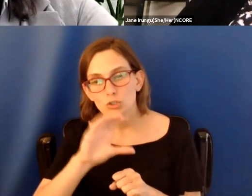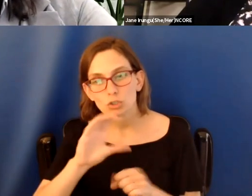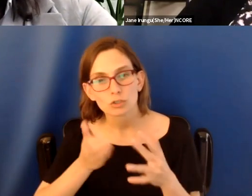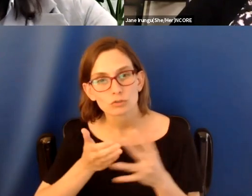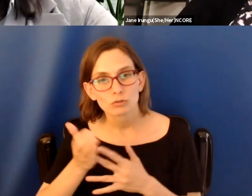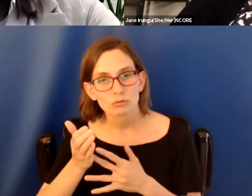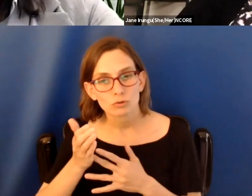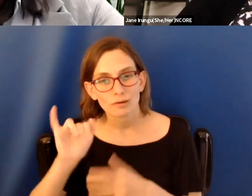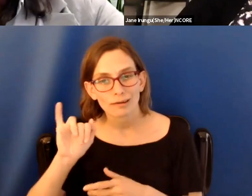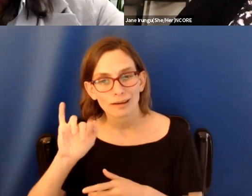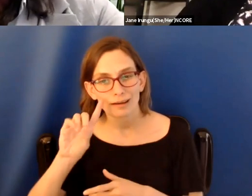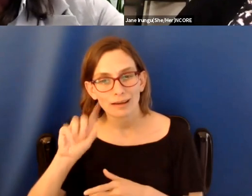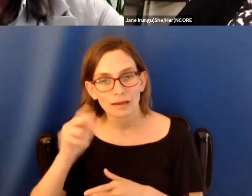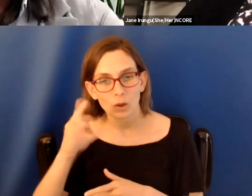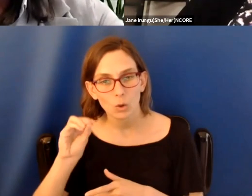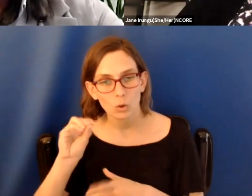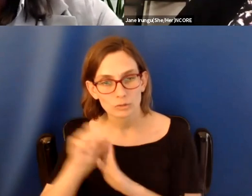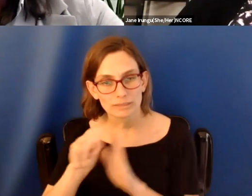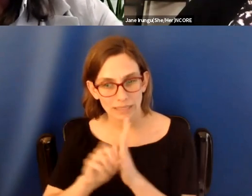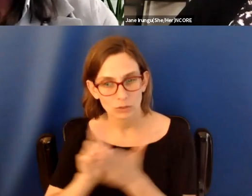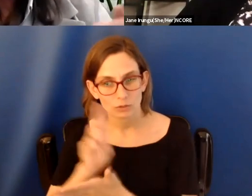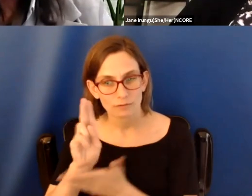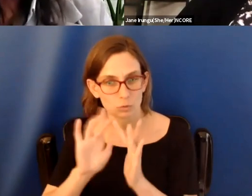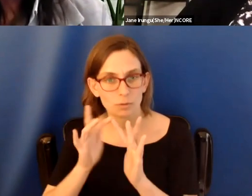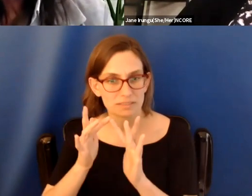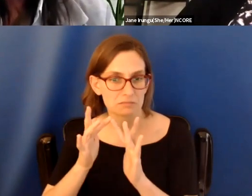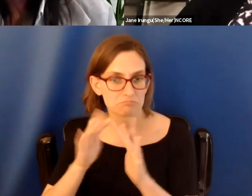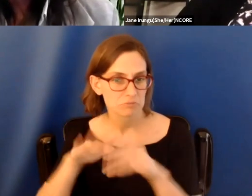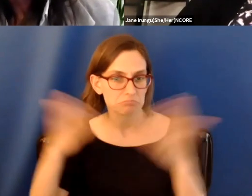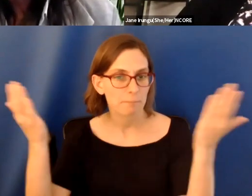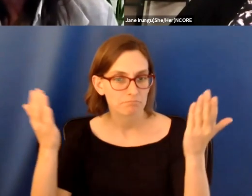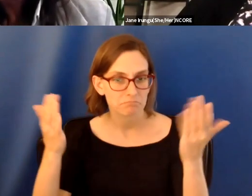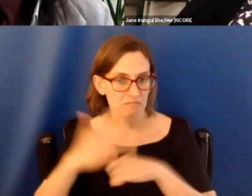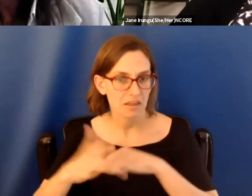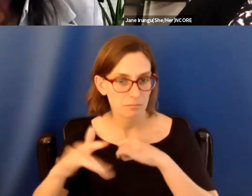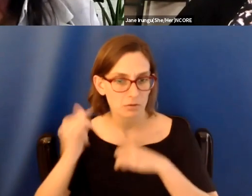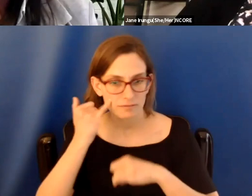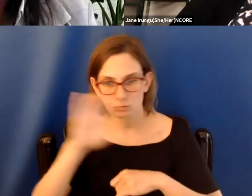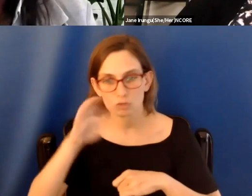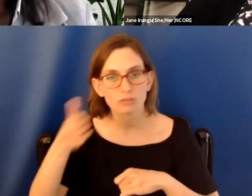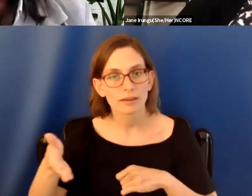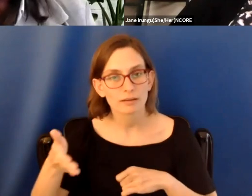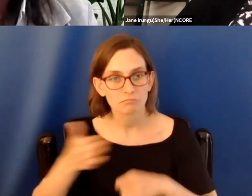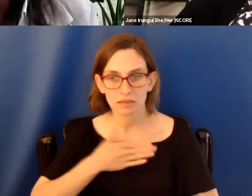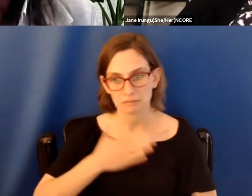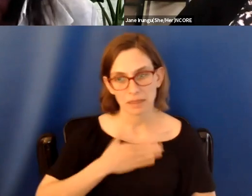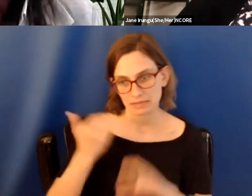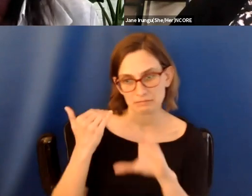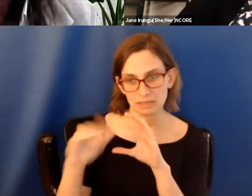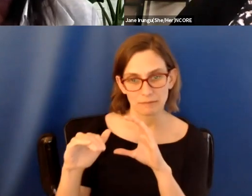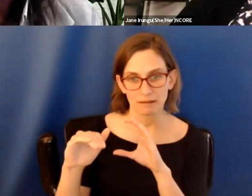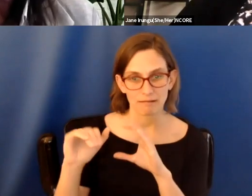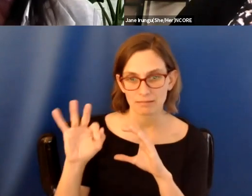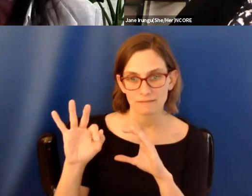it's on the Idaho State University, um, website, it's available, um, to anybody who searches for it. And I'm also happy to email it and send